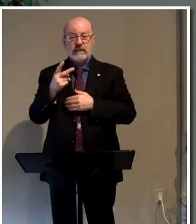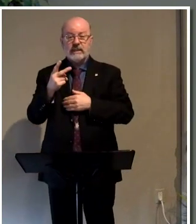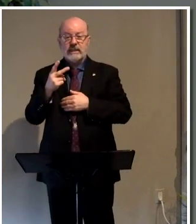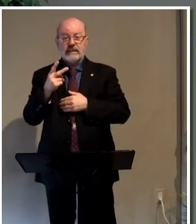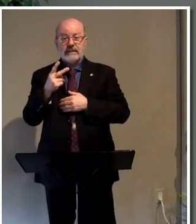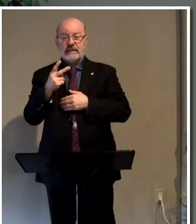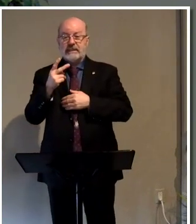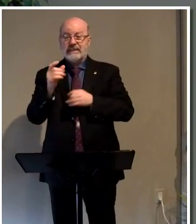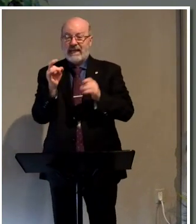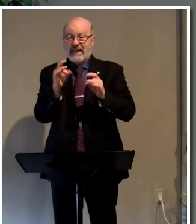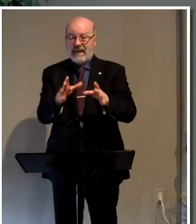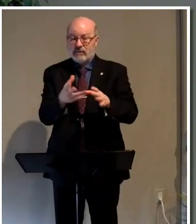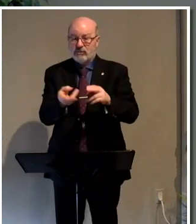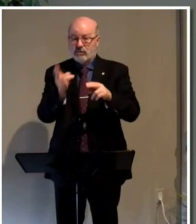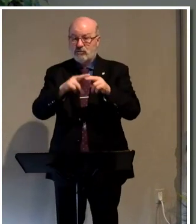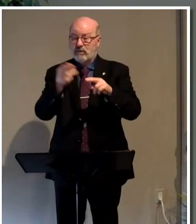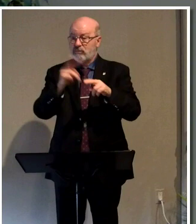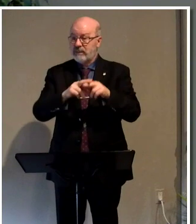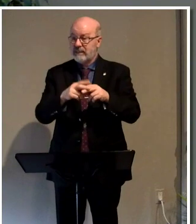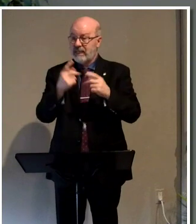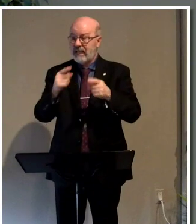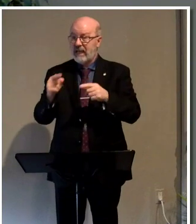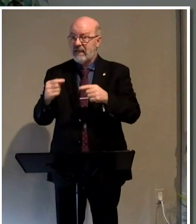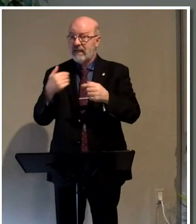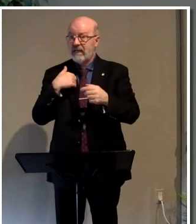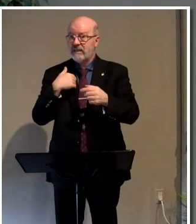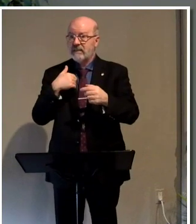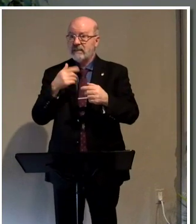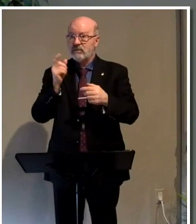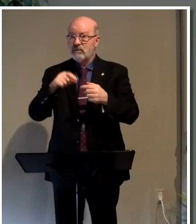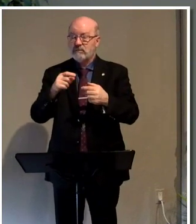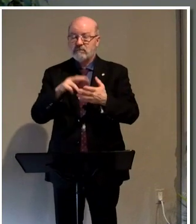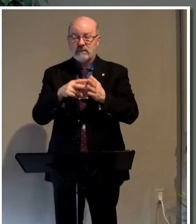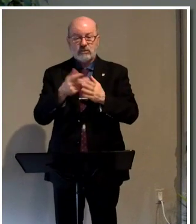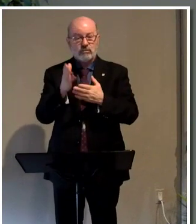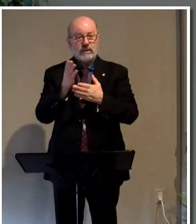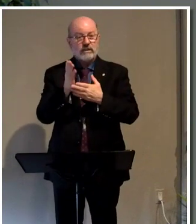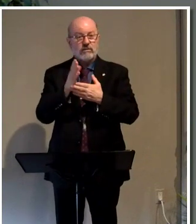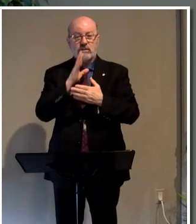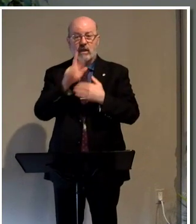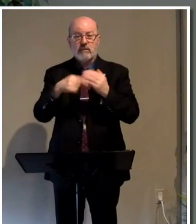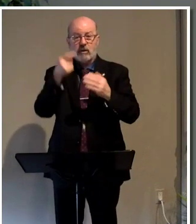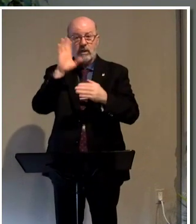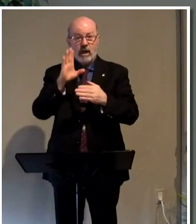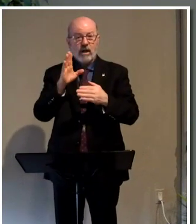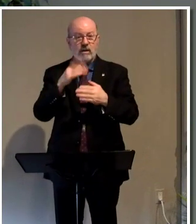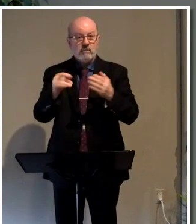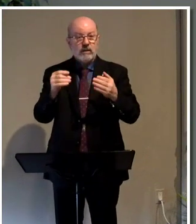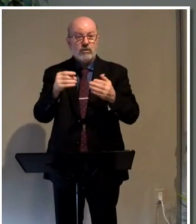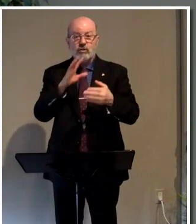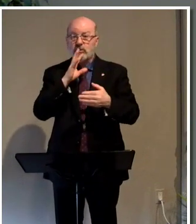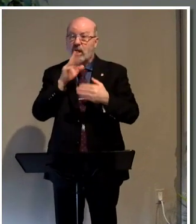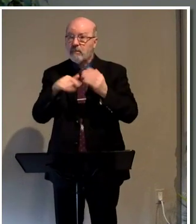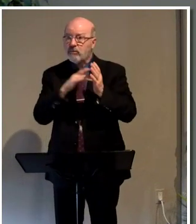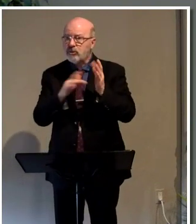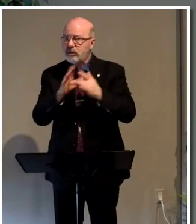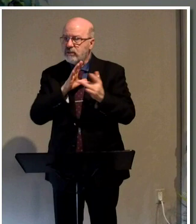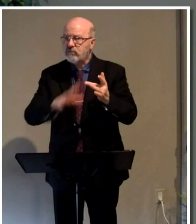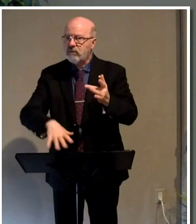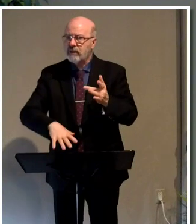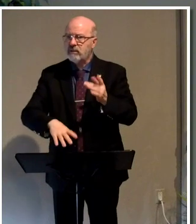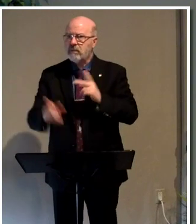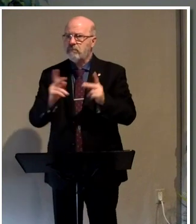animosity to increase. And it has. It has. That's what I mean. It's OK to talk about God. But if you're going to introduce Jesus Christ into the conversation,